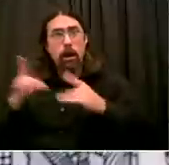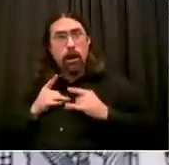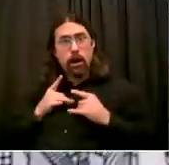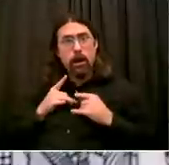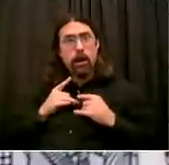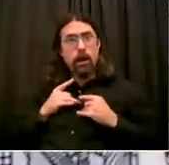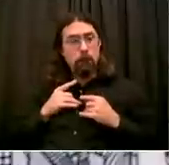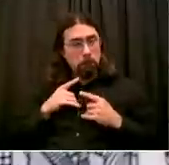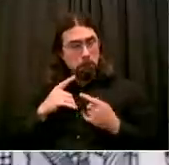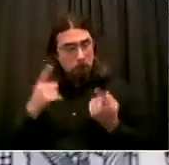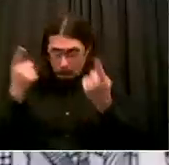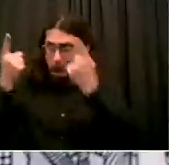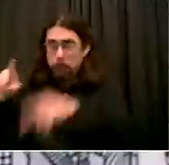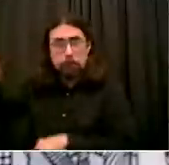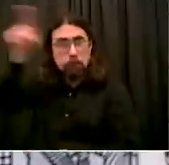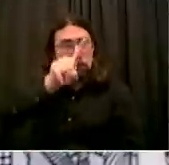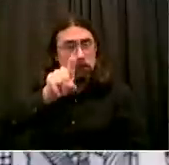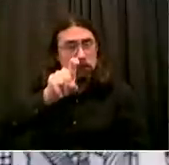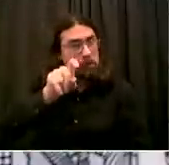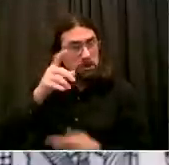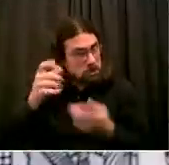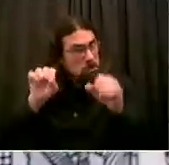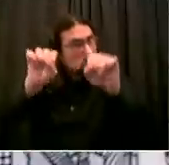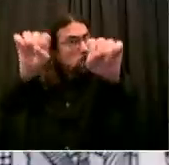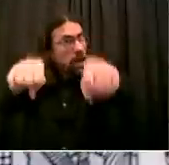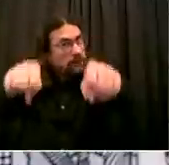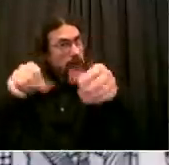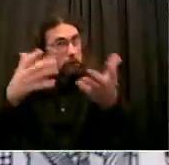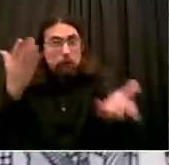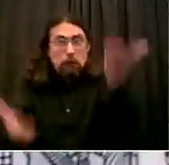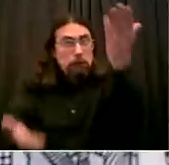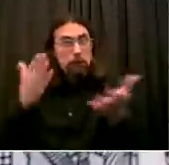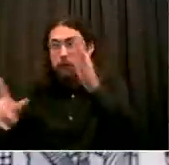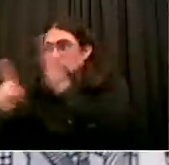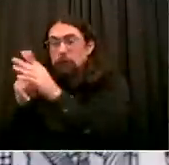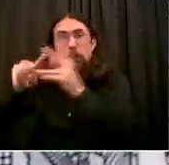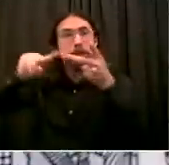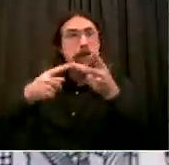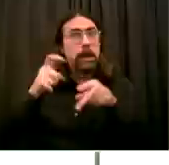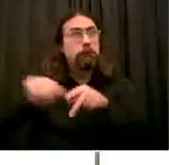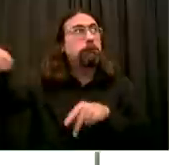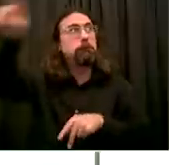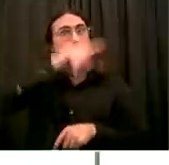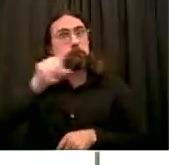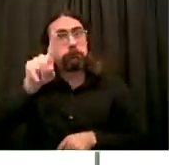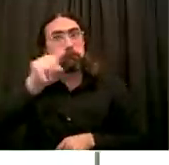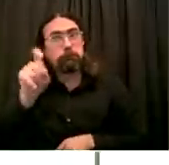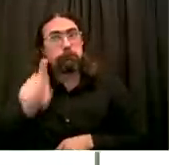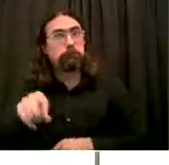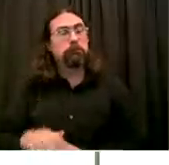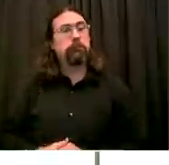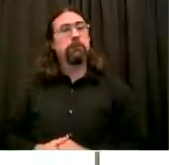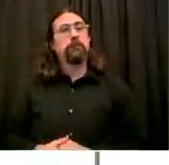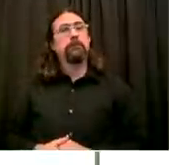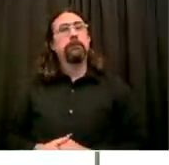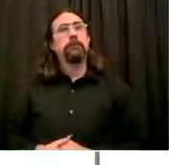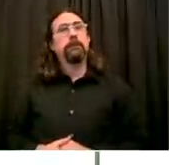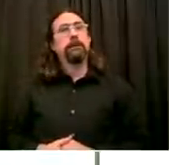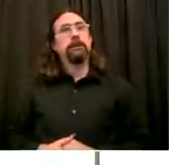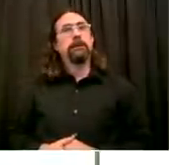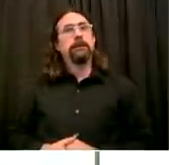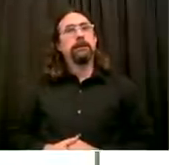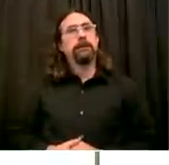Yes. Well, thank you for the question, Emma. And I also wanted to say I'm glad to hear that you had a good experience at our rapid